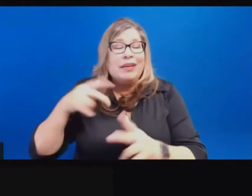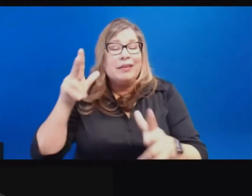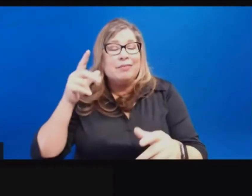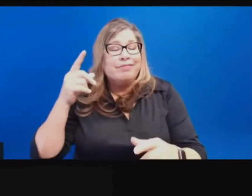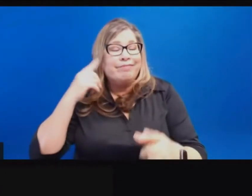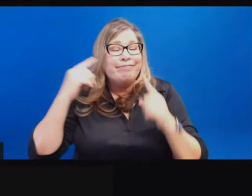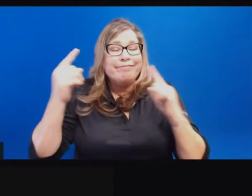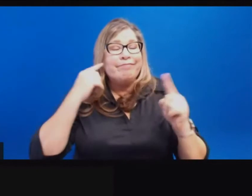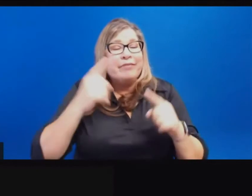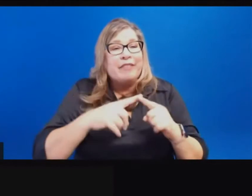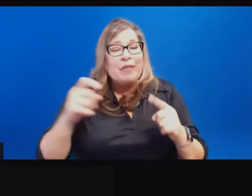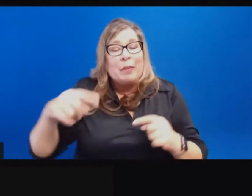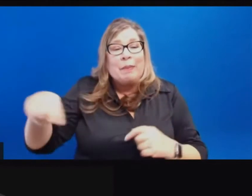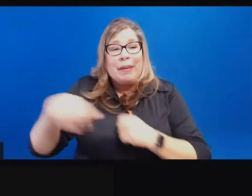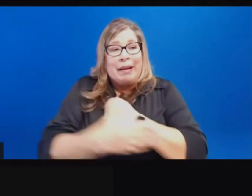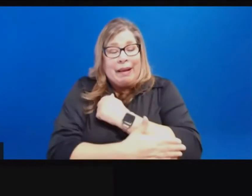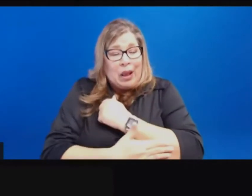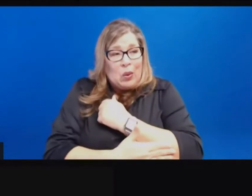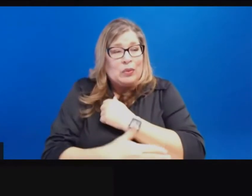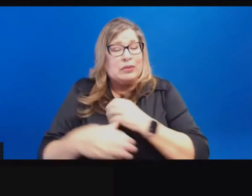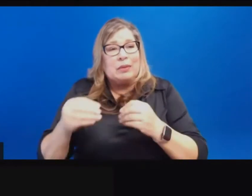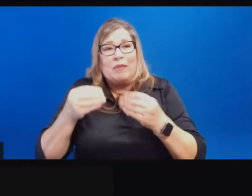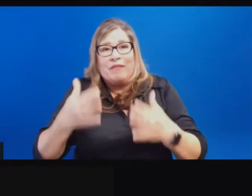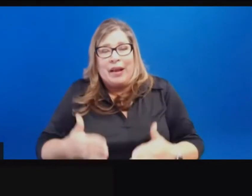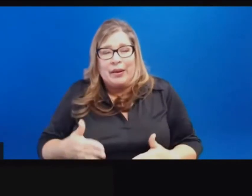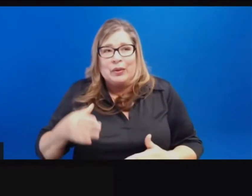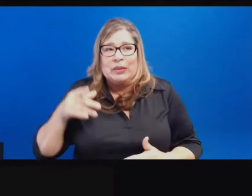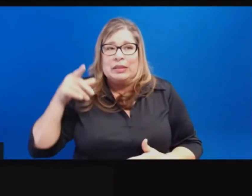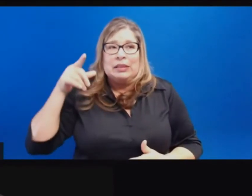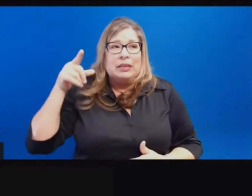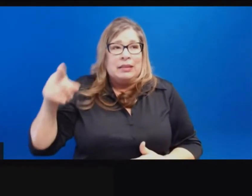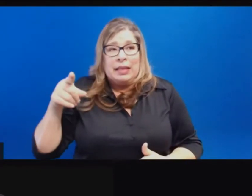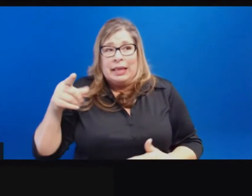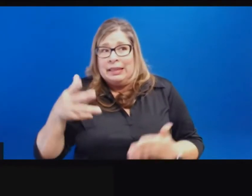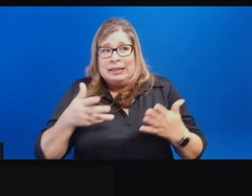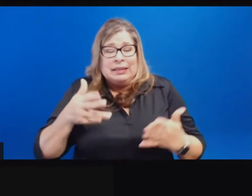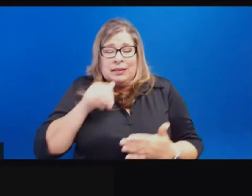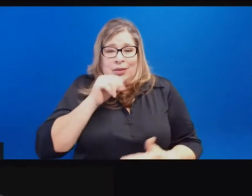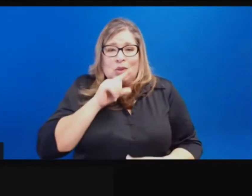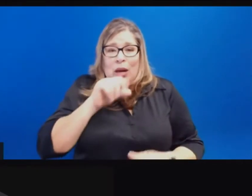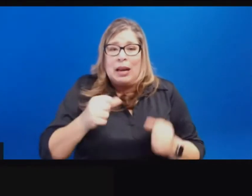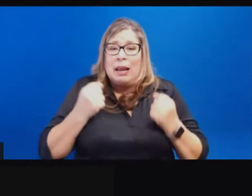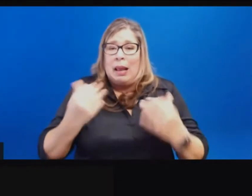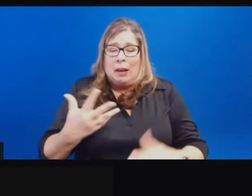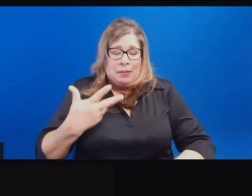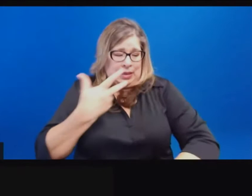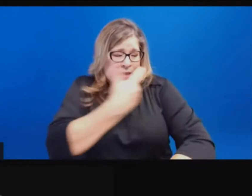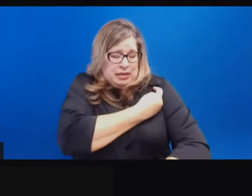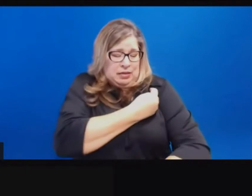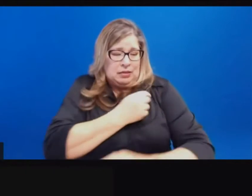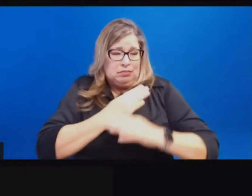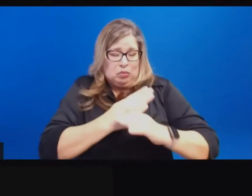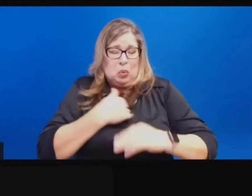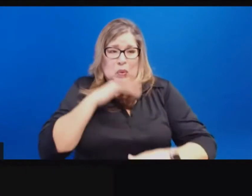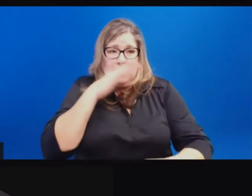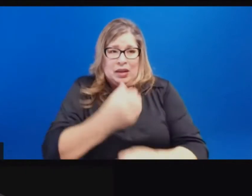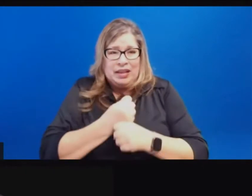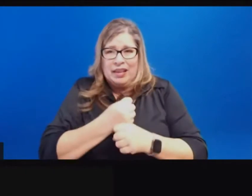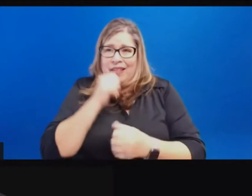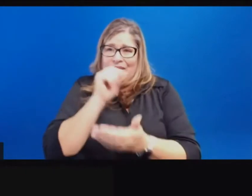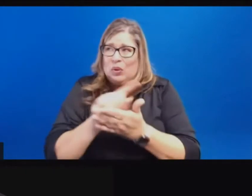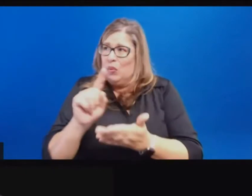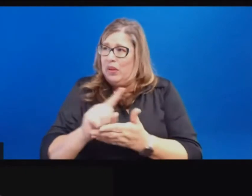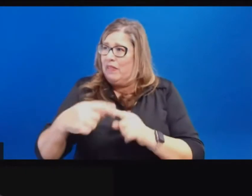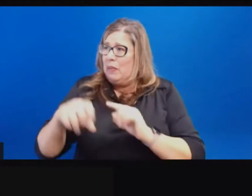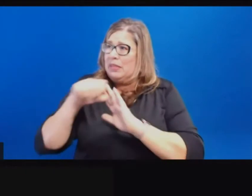from vaccinating more people is that they just don't know how many doses they're going to get week to week allocated from the state. Do you know